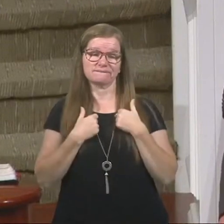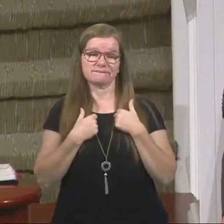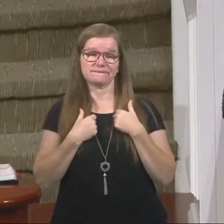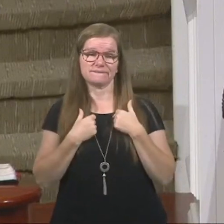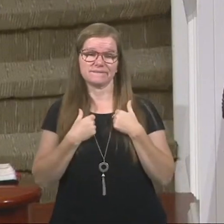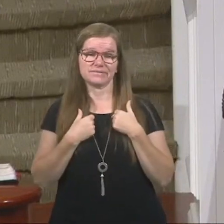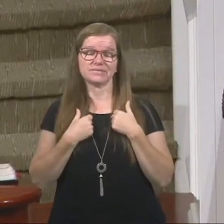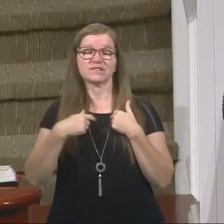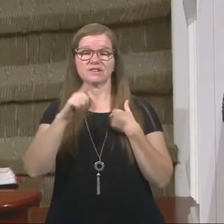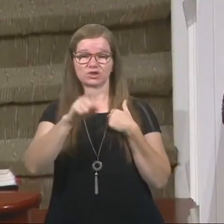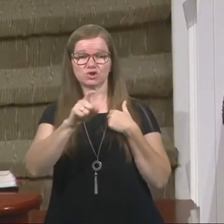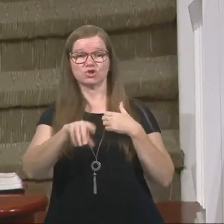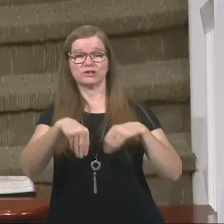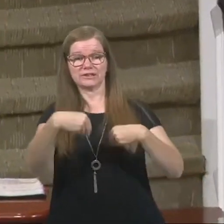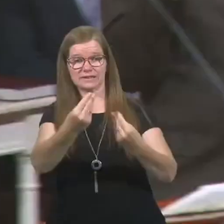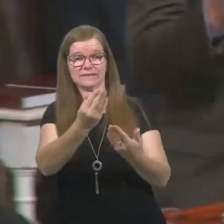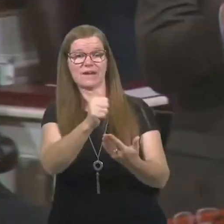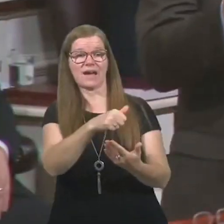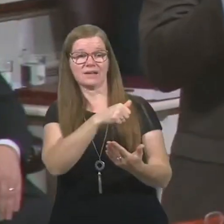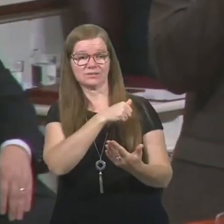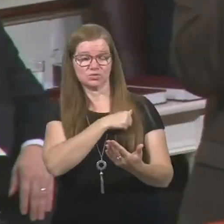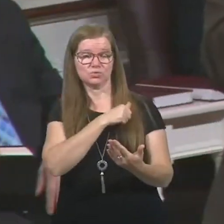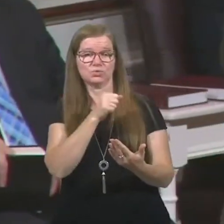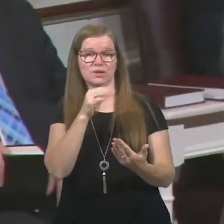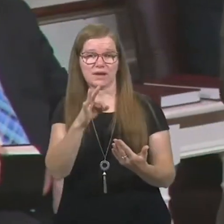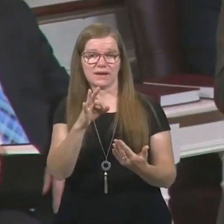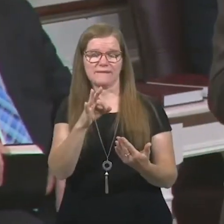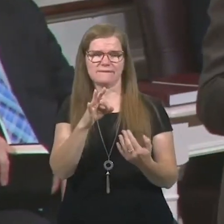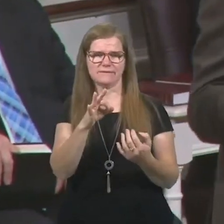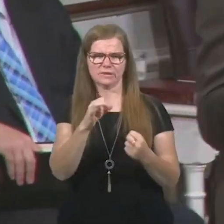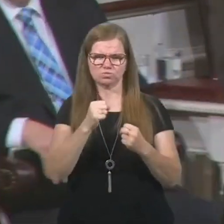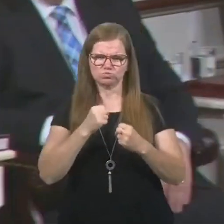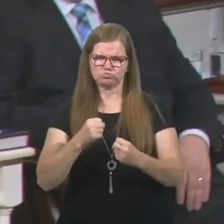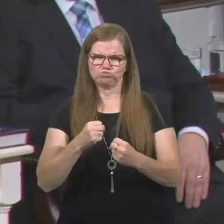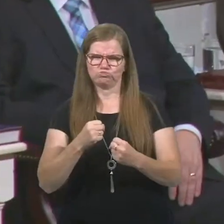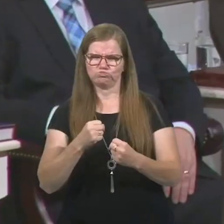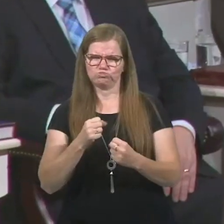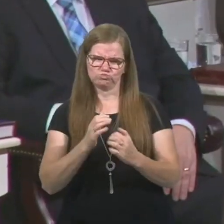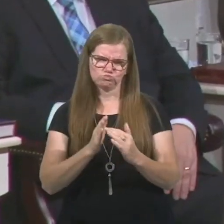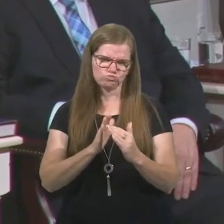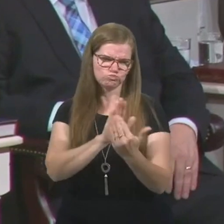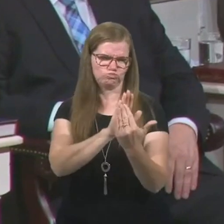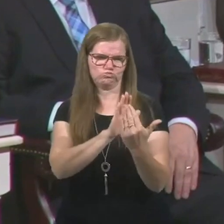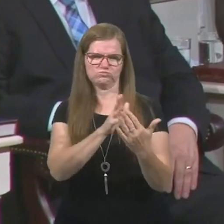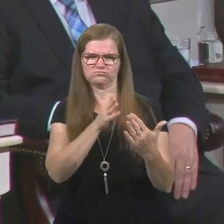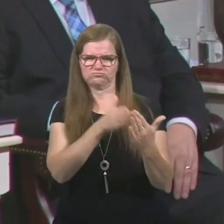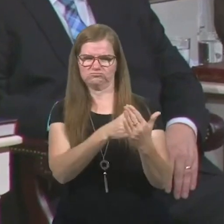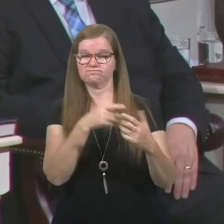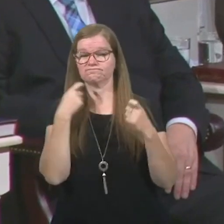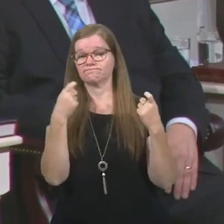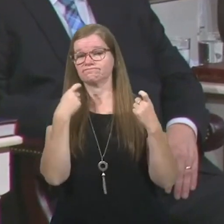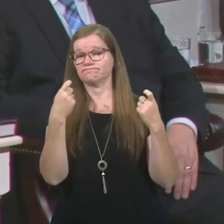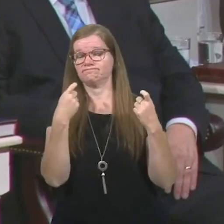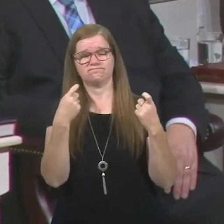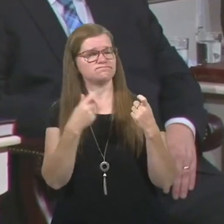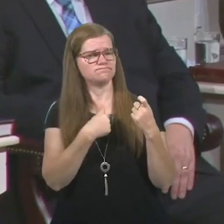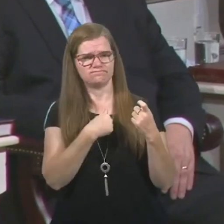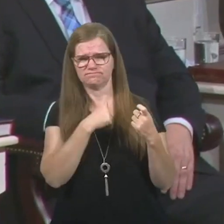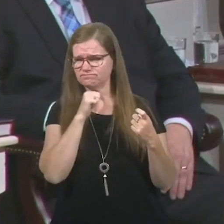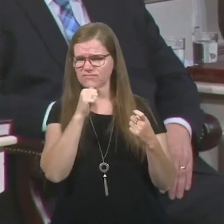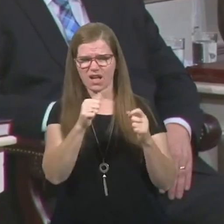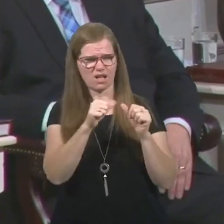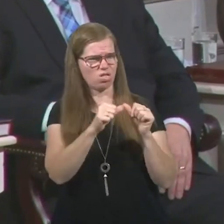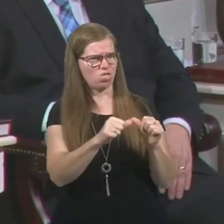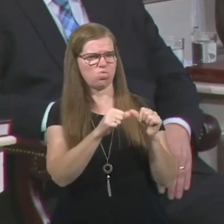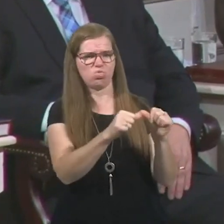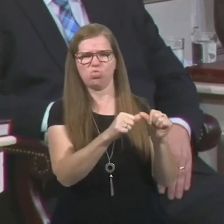And it should give you an attitude of a militant, aggressive approach to sin. I'm not going to live this